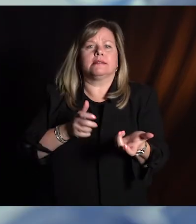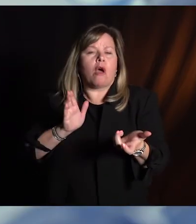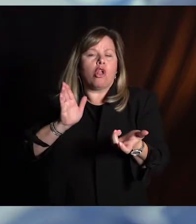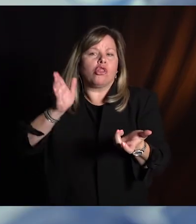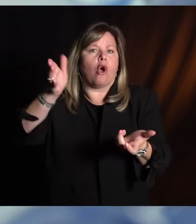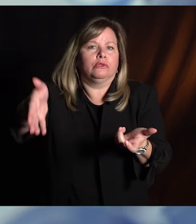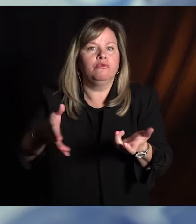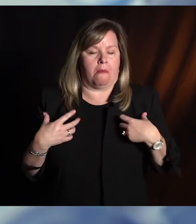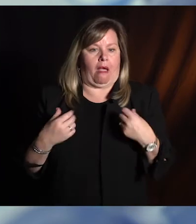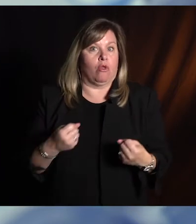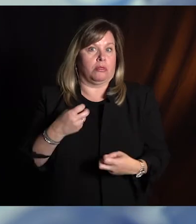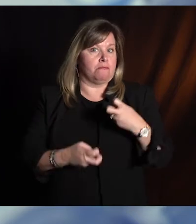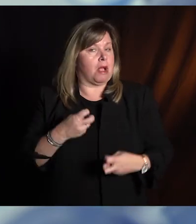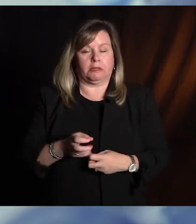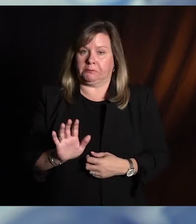consequences.